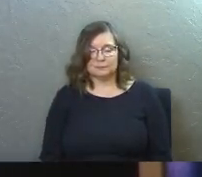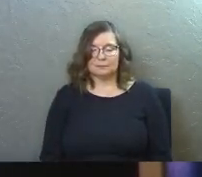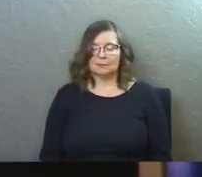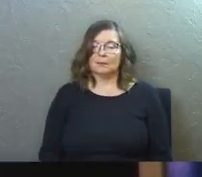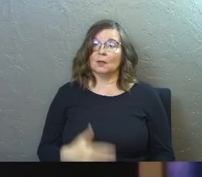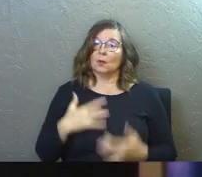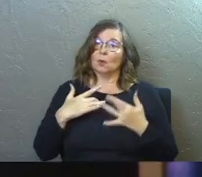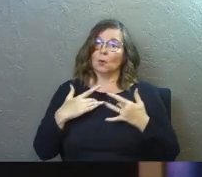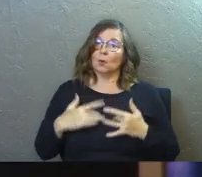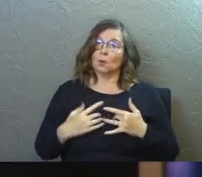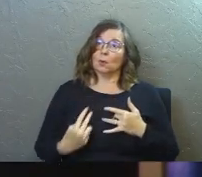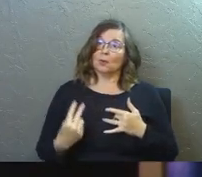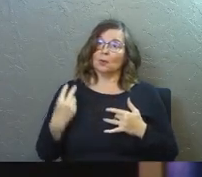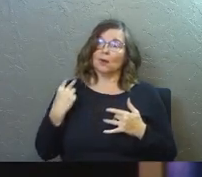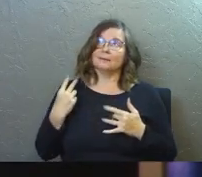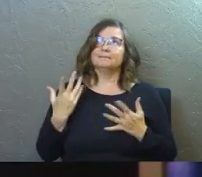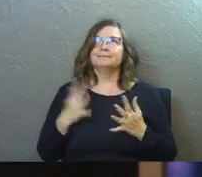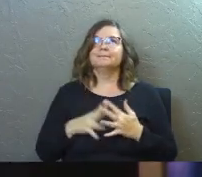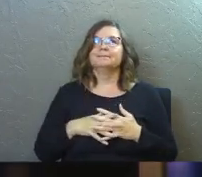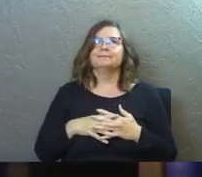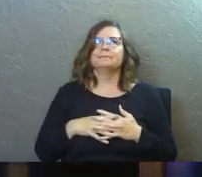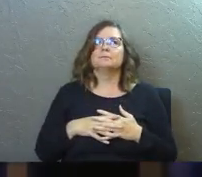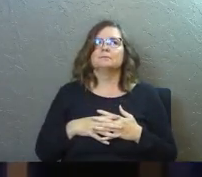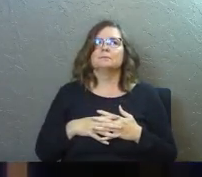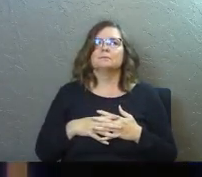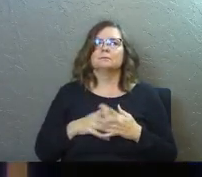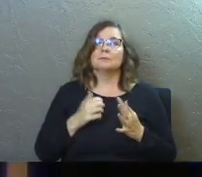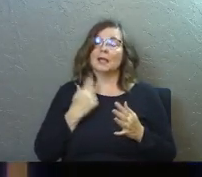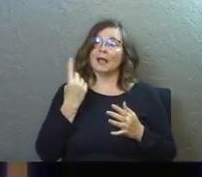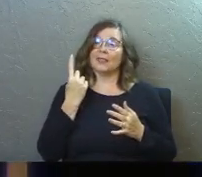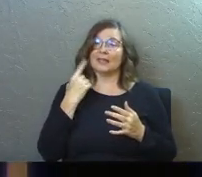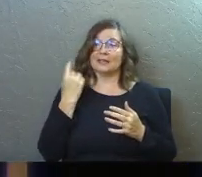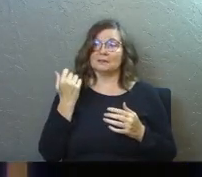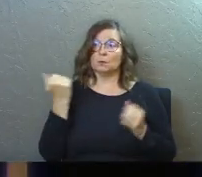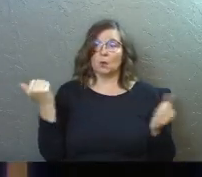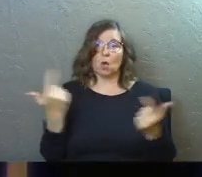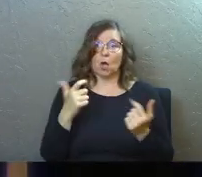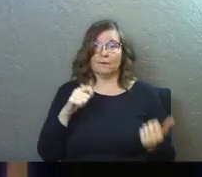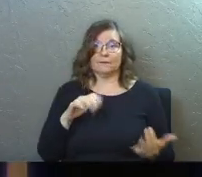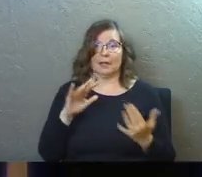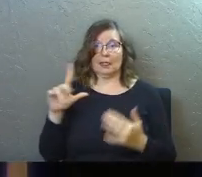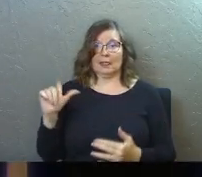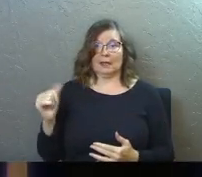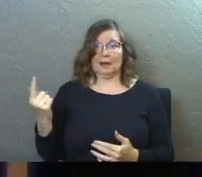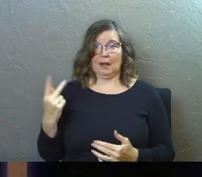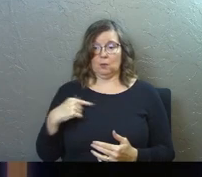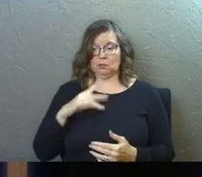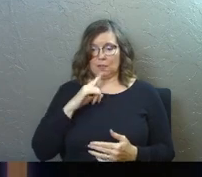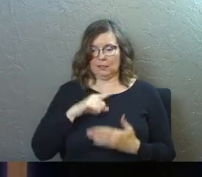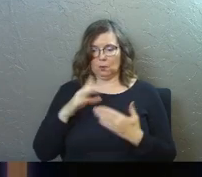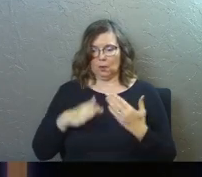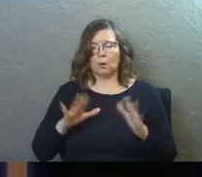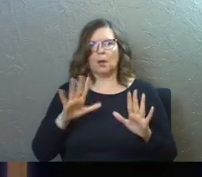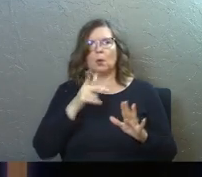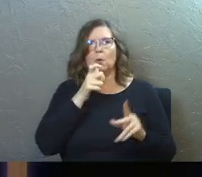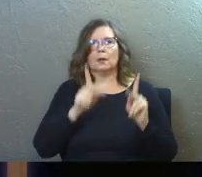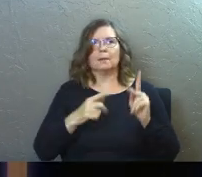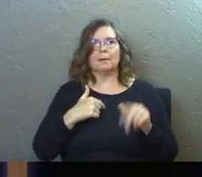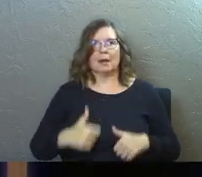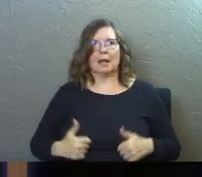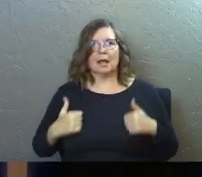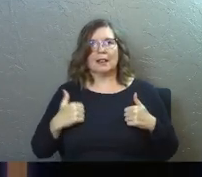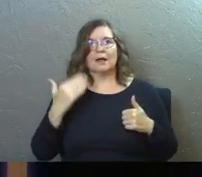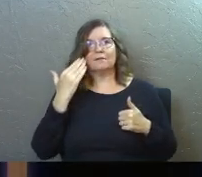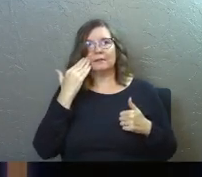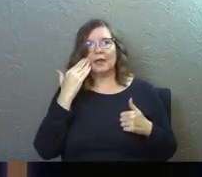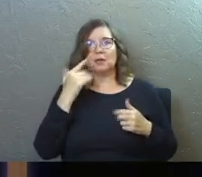Regret is something I think on some level we all face. Linda and I were talking about this weekend, like, okay, who are the people in our